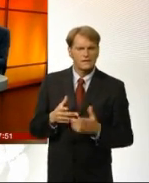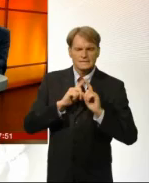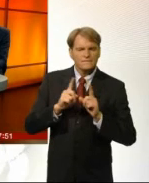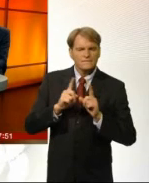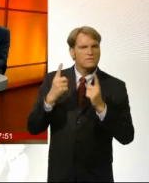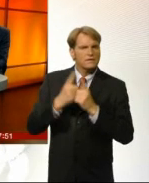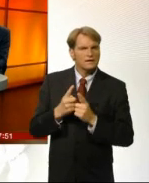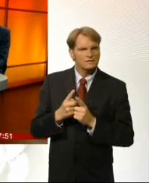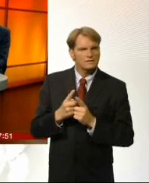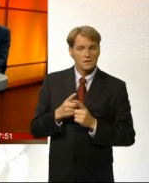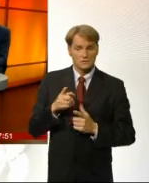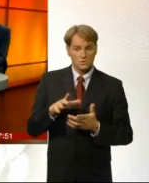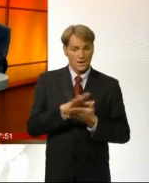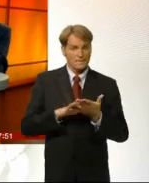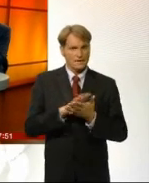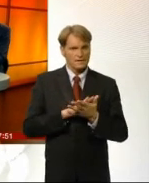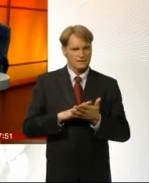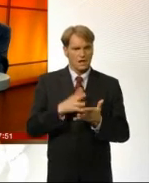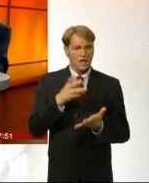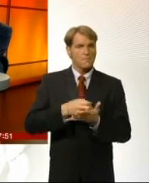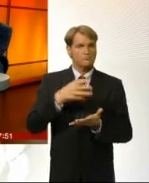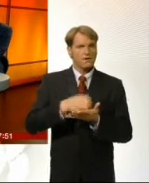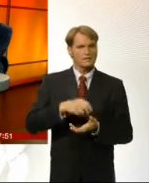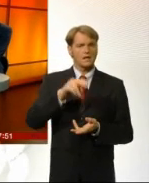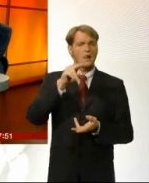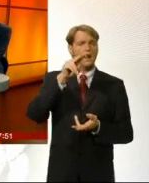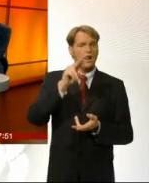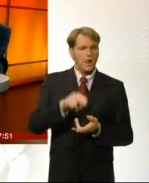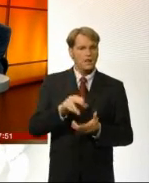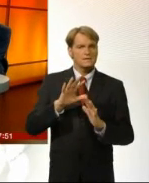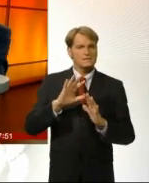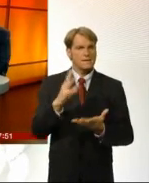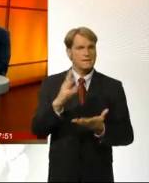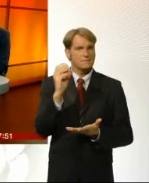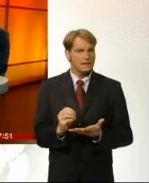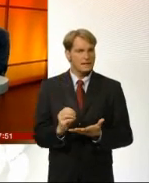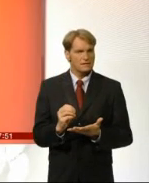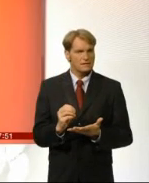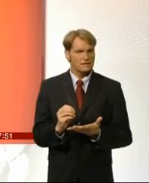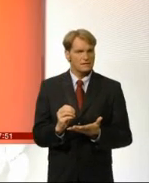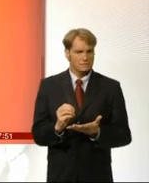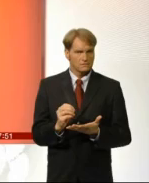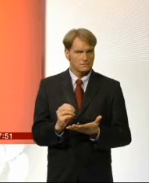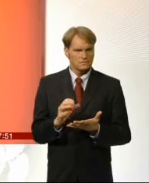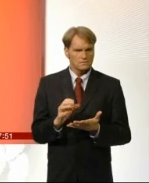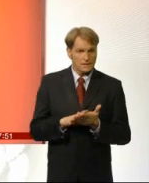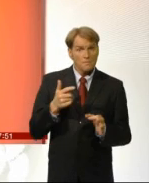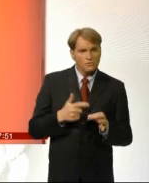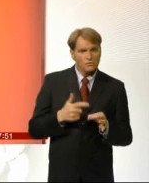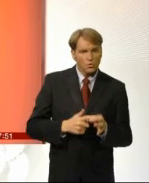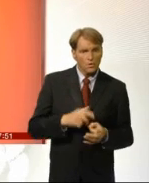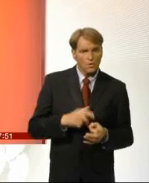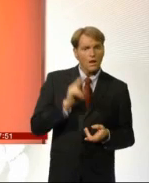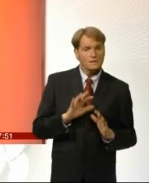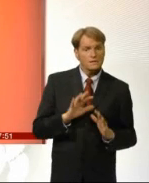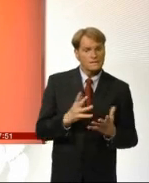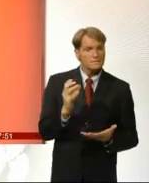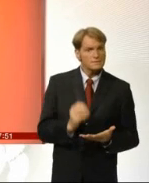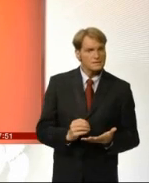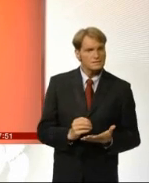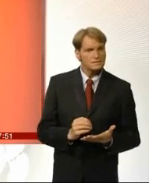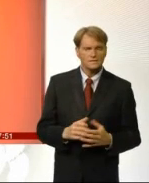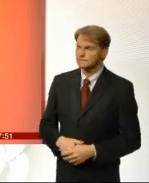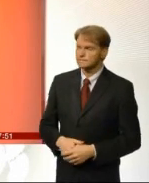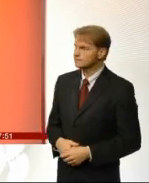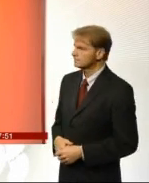talk about a 10% fall in wholesale prices. How likely is that to affect the price we pay at the pump? Well probably the first thing to say is that the crude oil